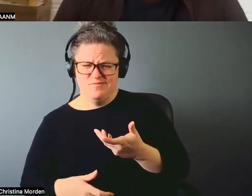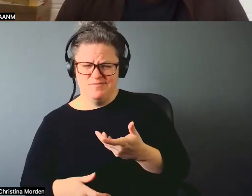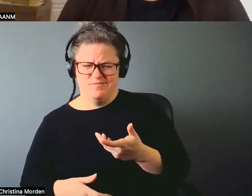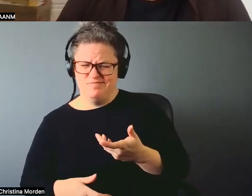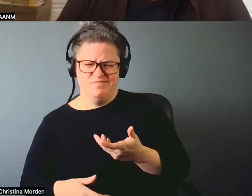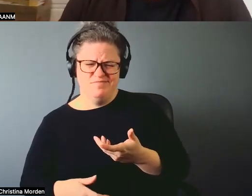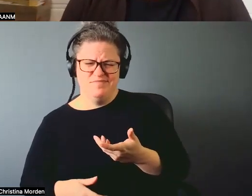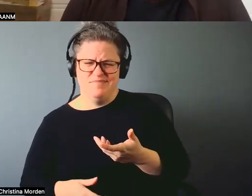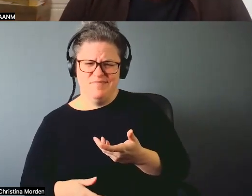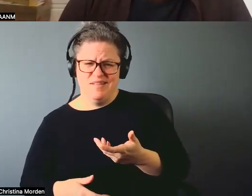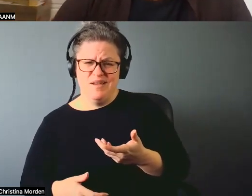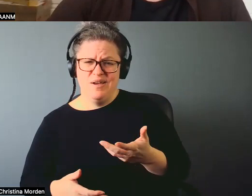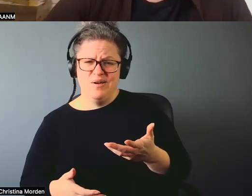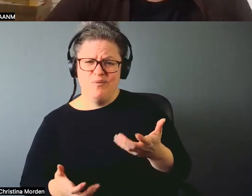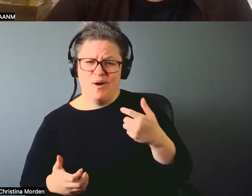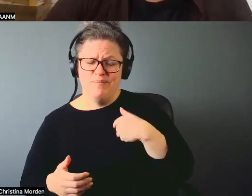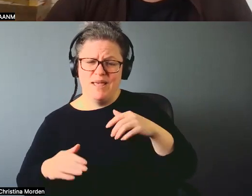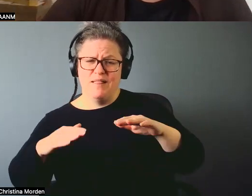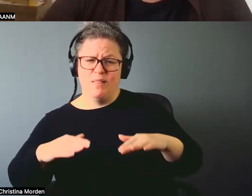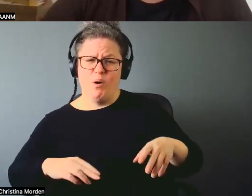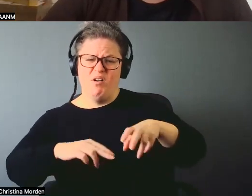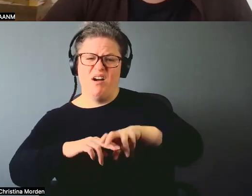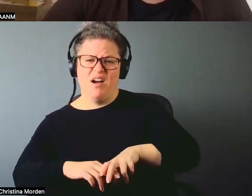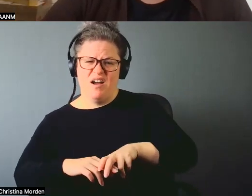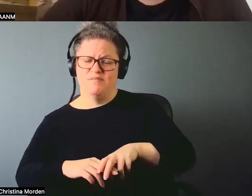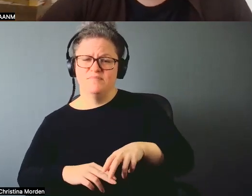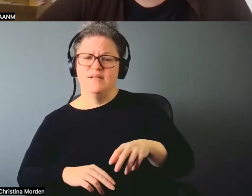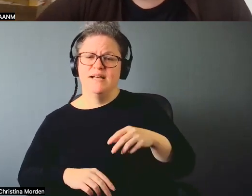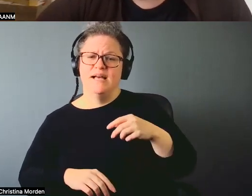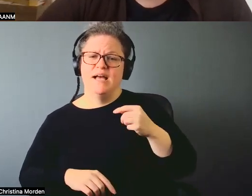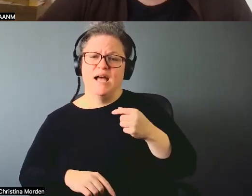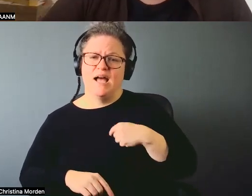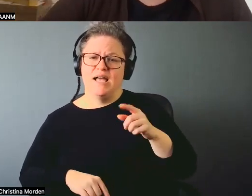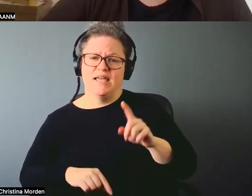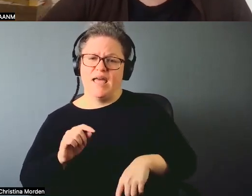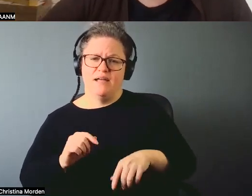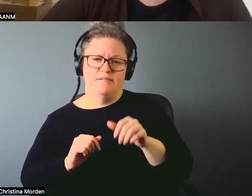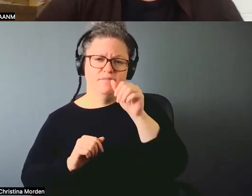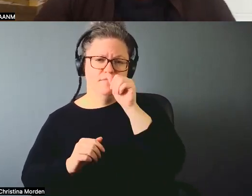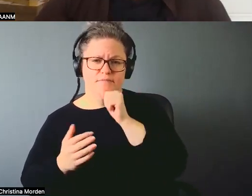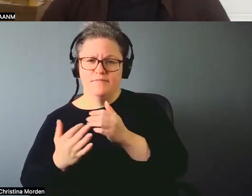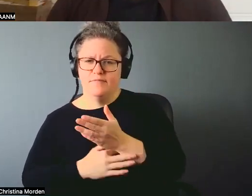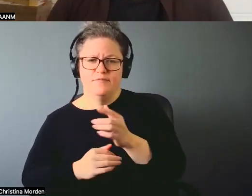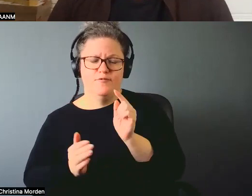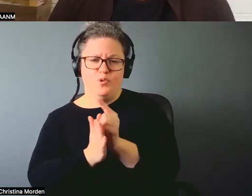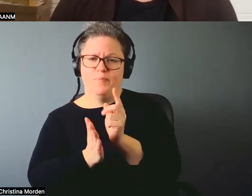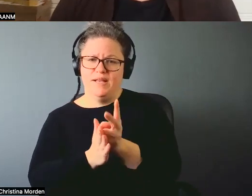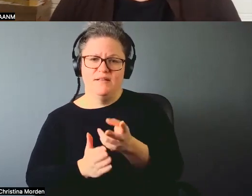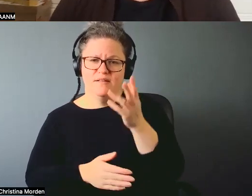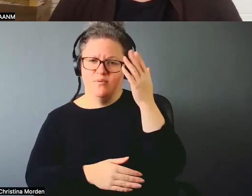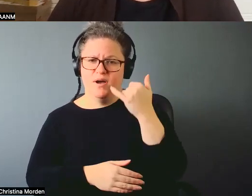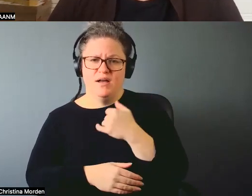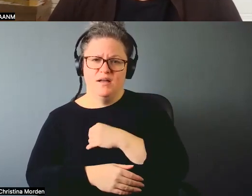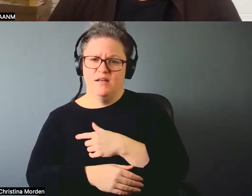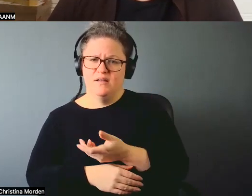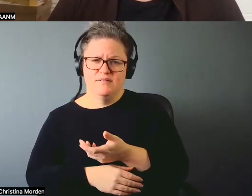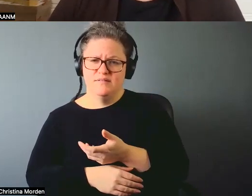You know, you want me to sit on a bench? Well, guess what? I'm not even gonna be able to stay here a couple minutes. Cause that is sucking energy from the